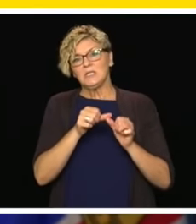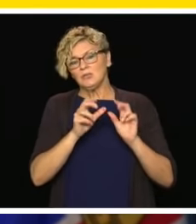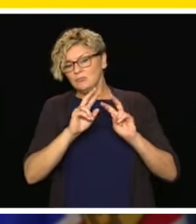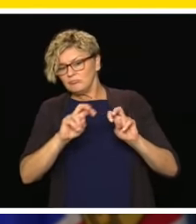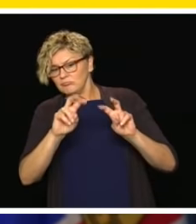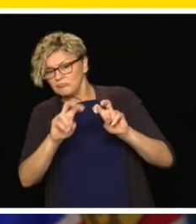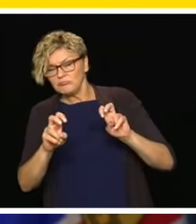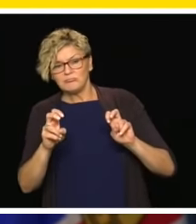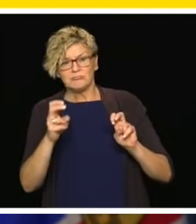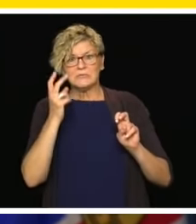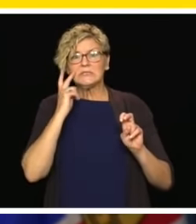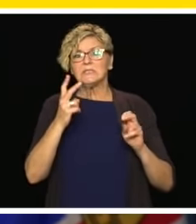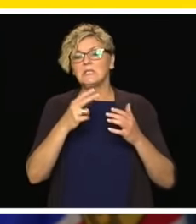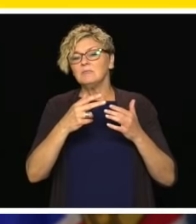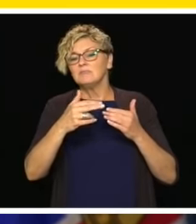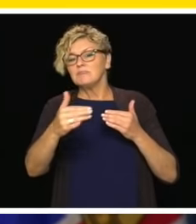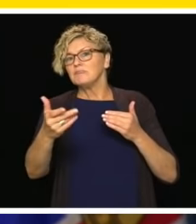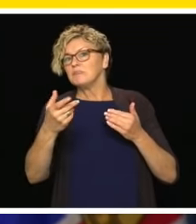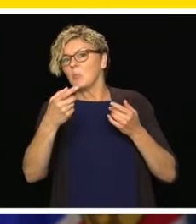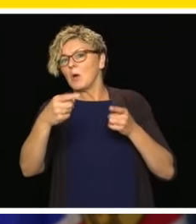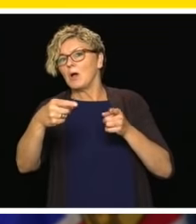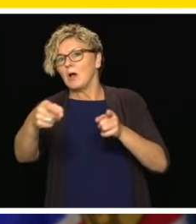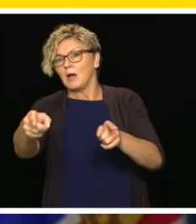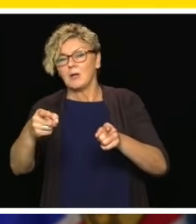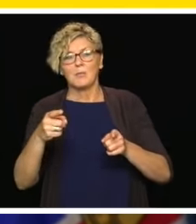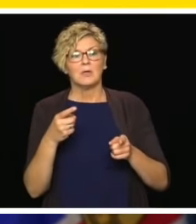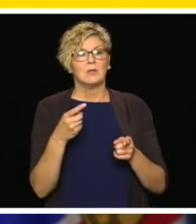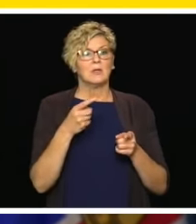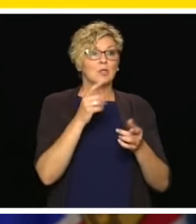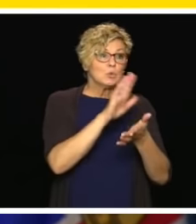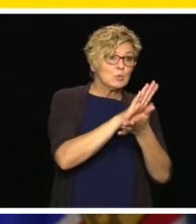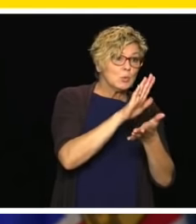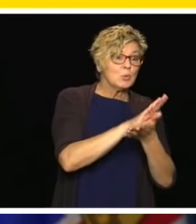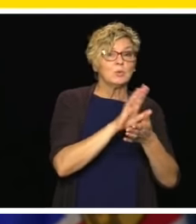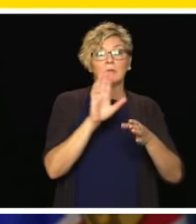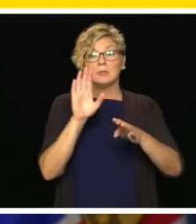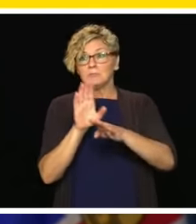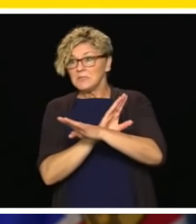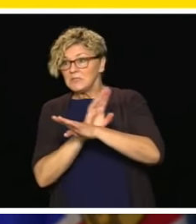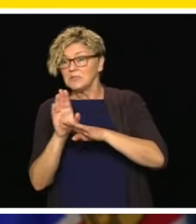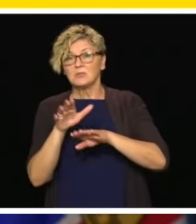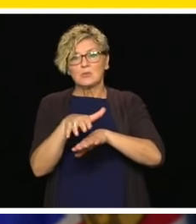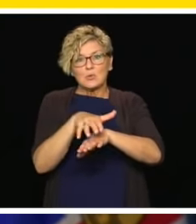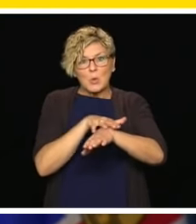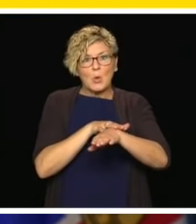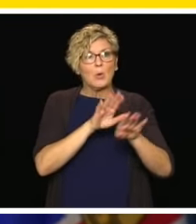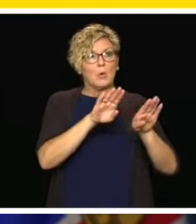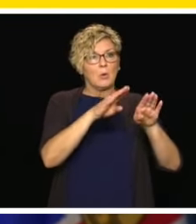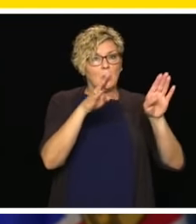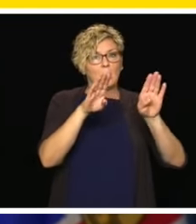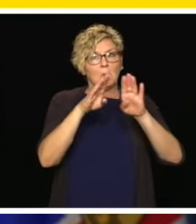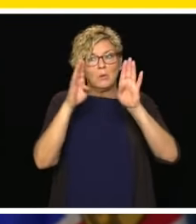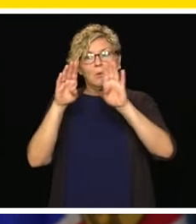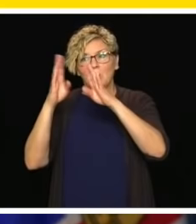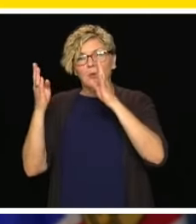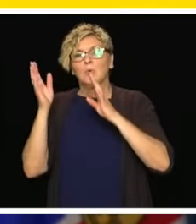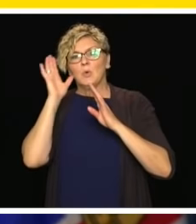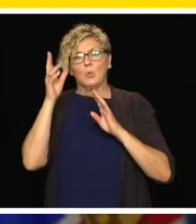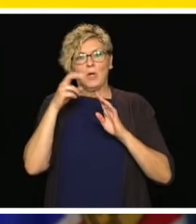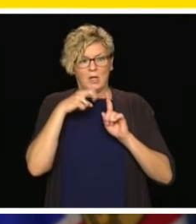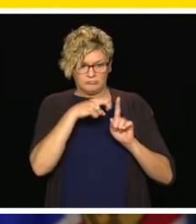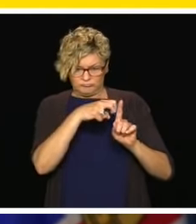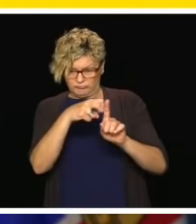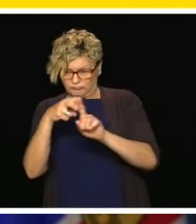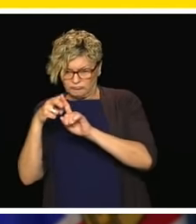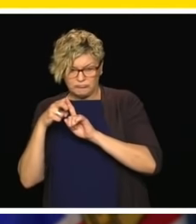we gradually, to see schools and business reopen in our province. And our goal, again, is to provide the support needed now as